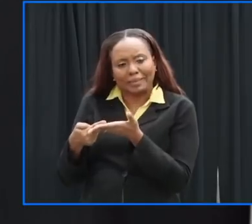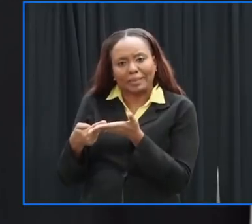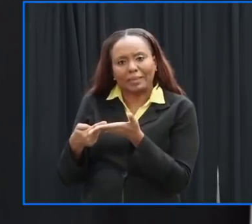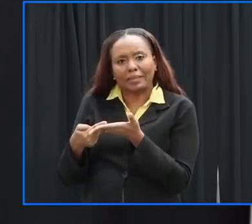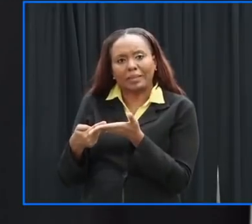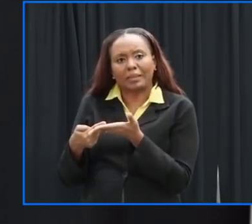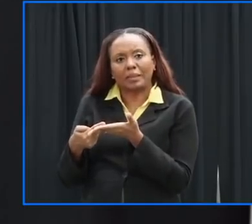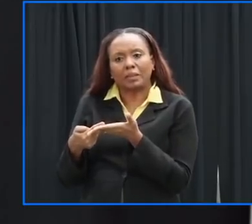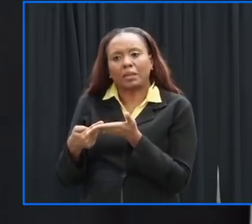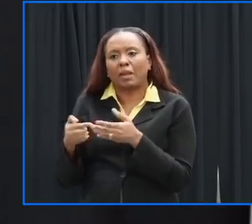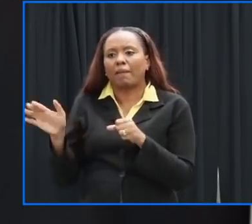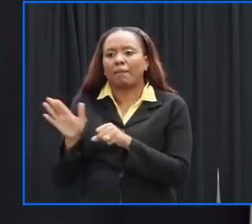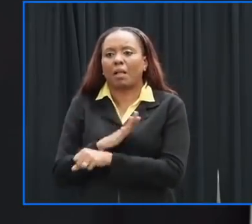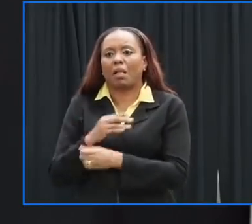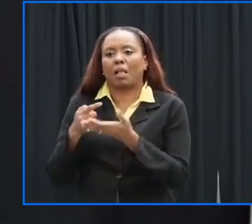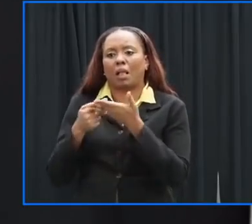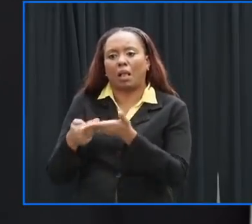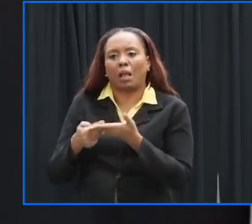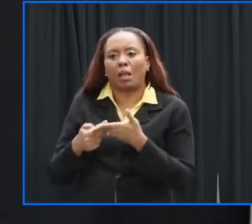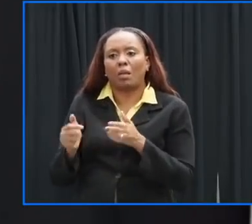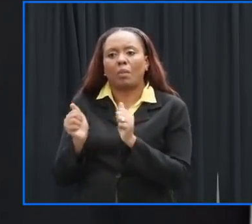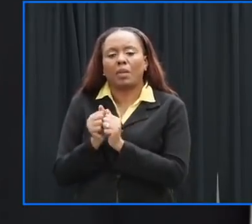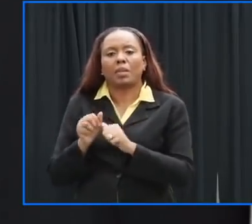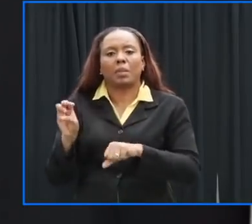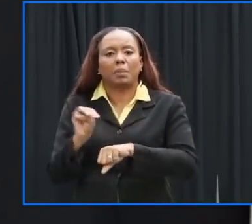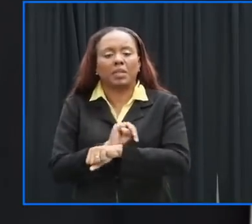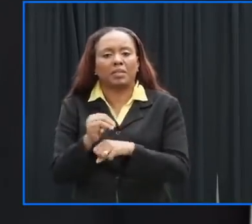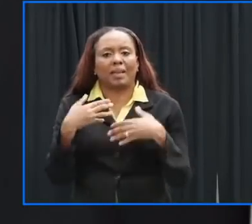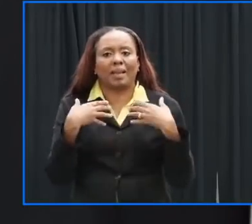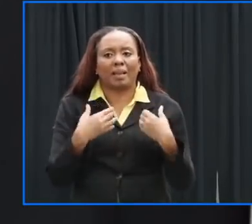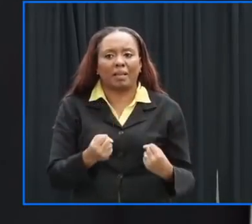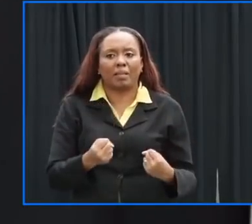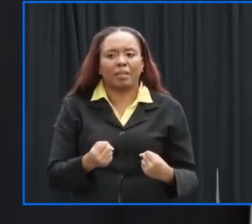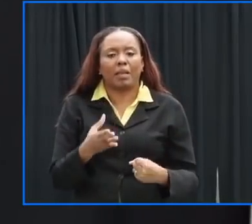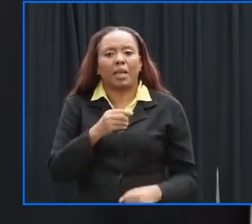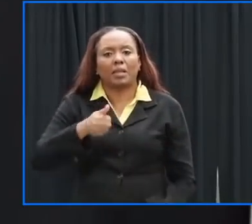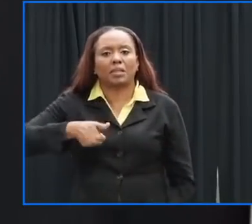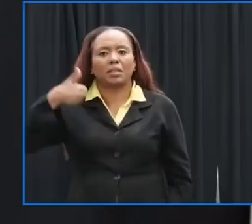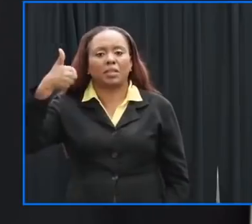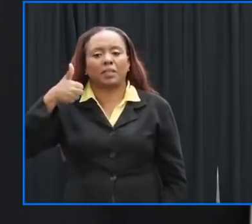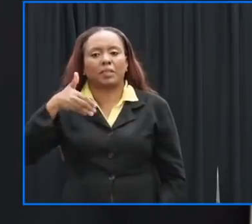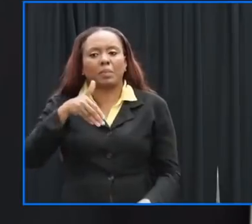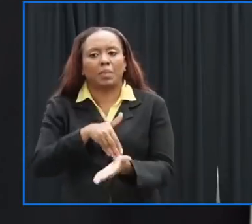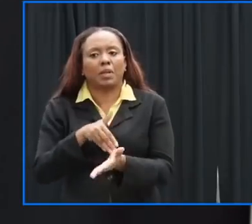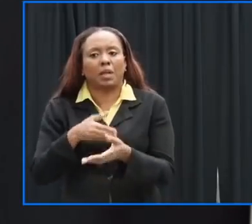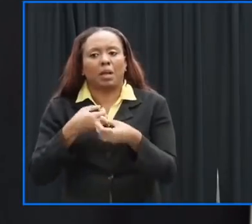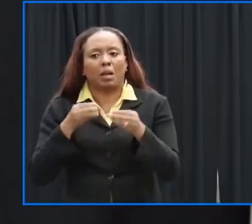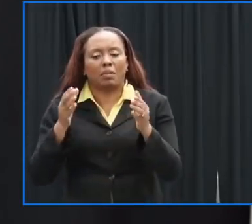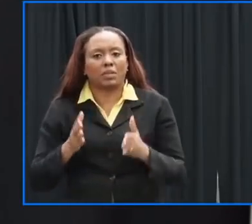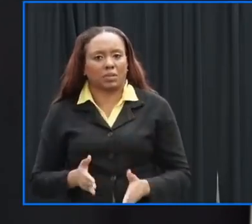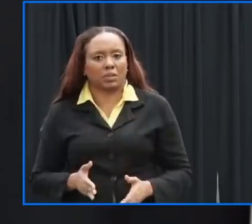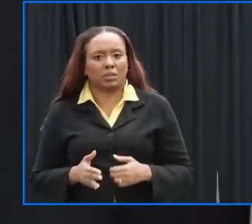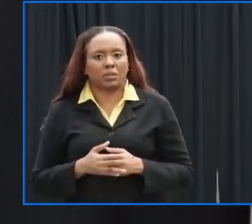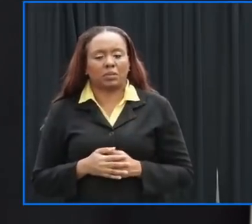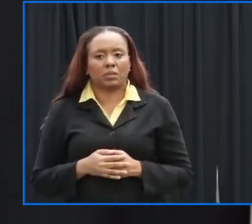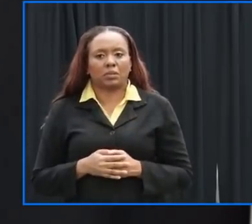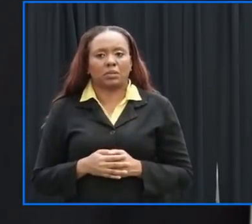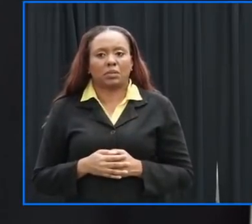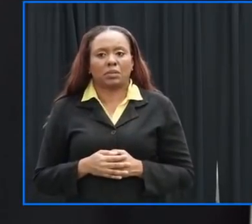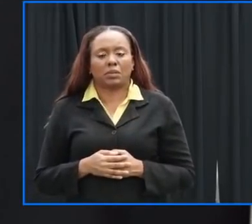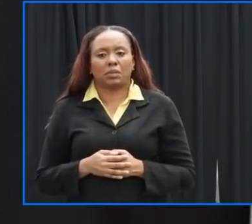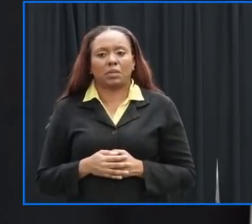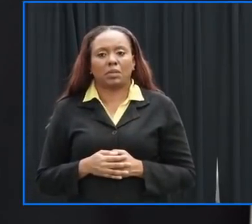thoroughly with the ministry of health officials and in particular the chief medical officer the chief medical officer